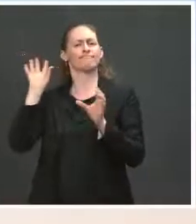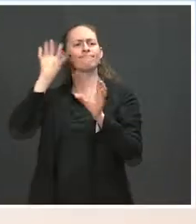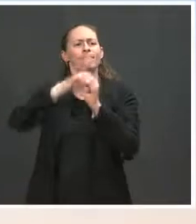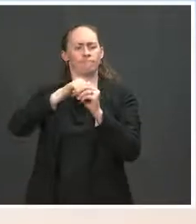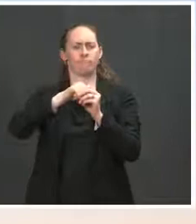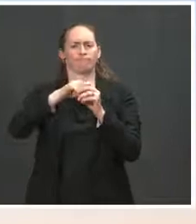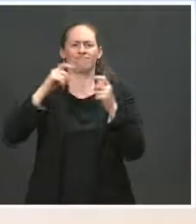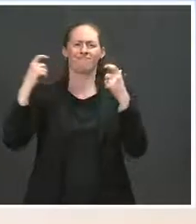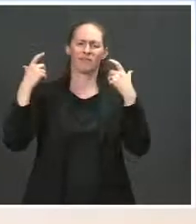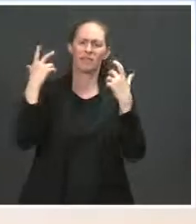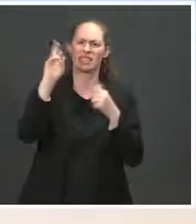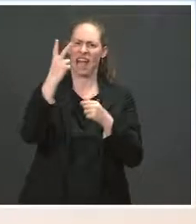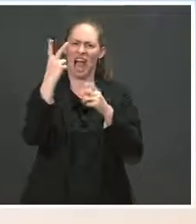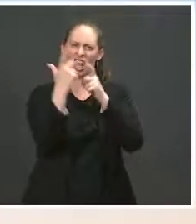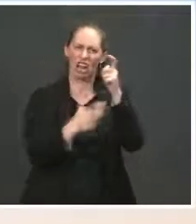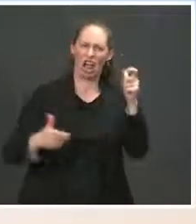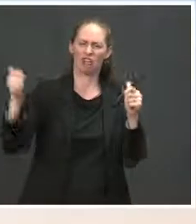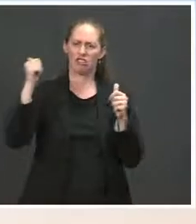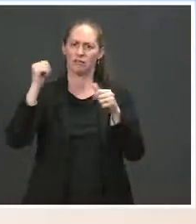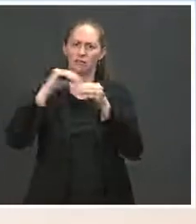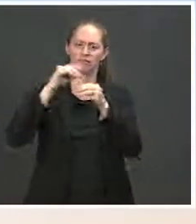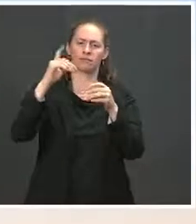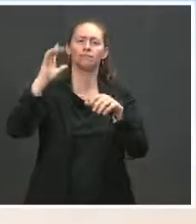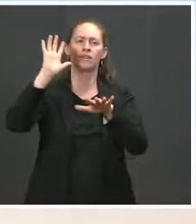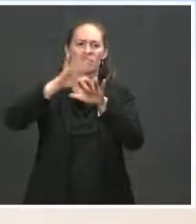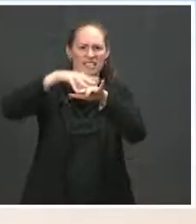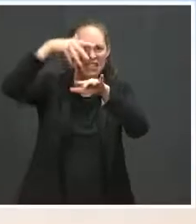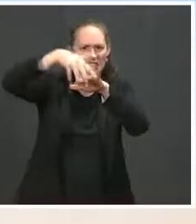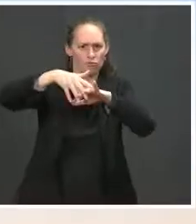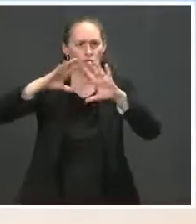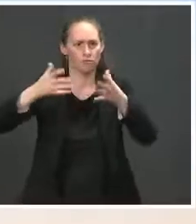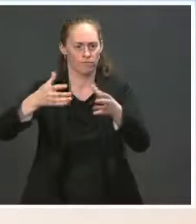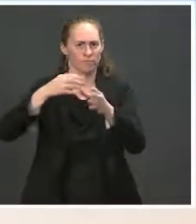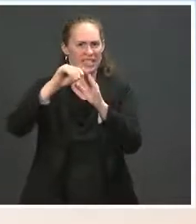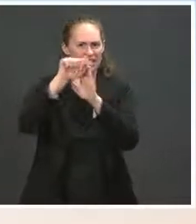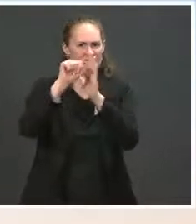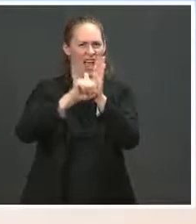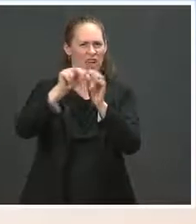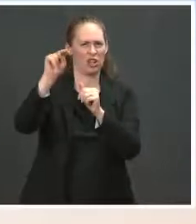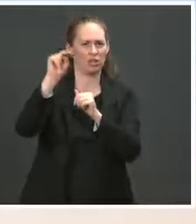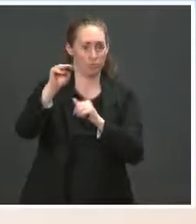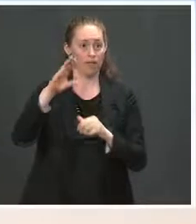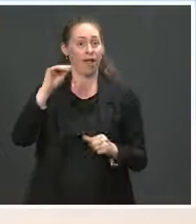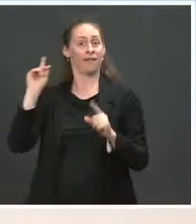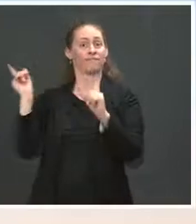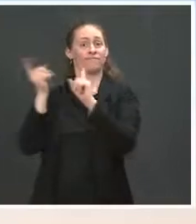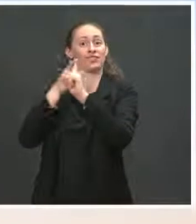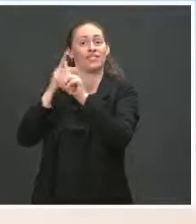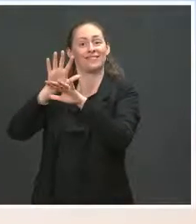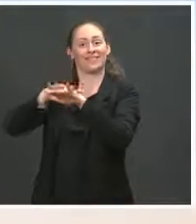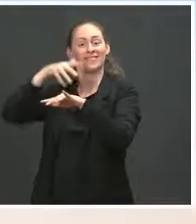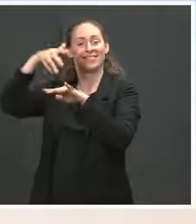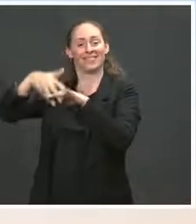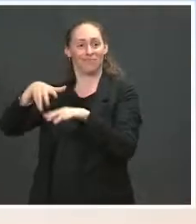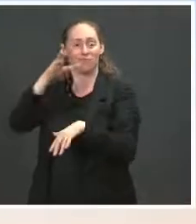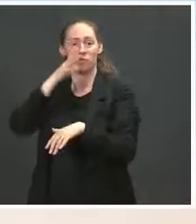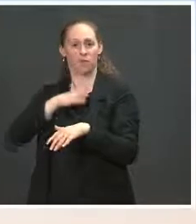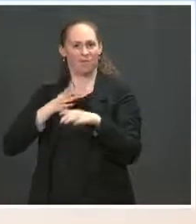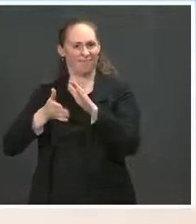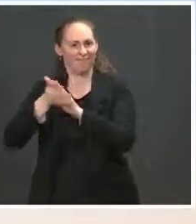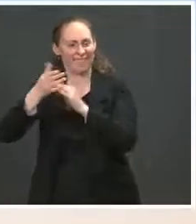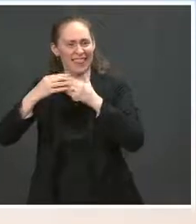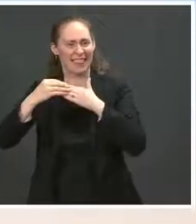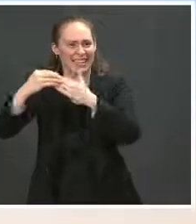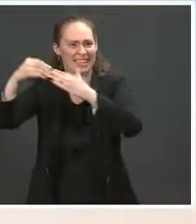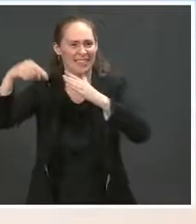She also became the first Native American woman to be elected to lead a state party. In 2018, she became one of the first Native American women to